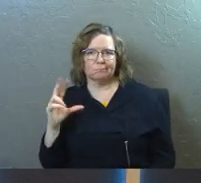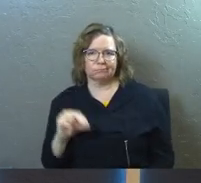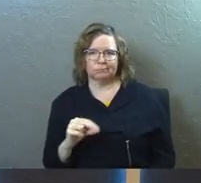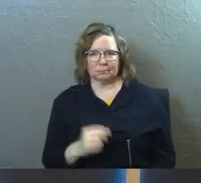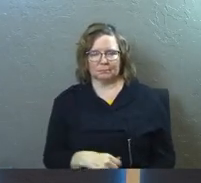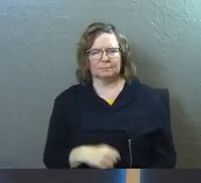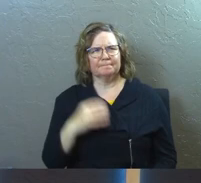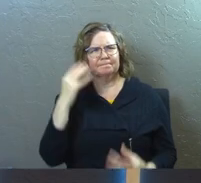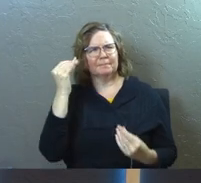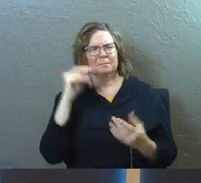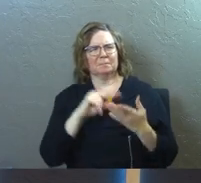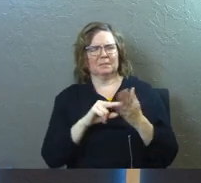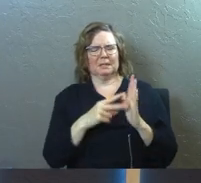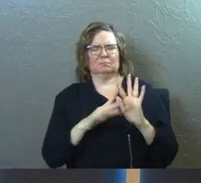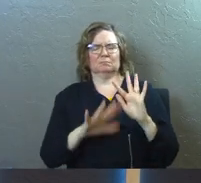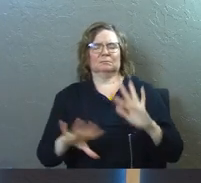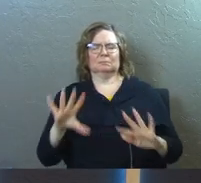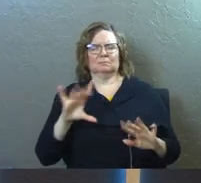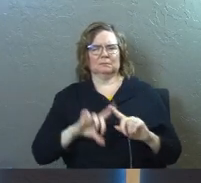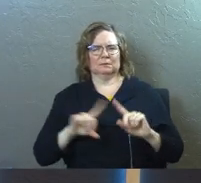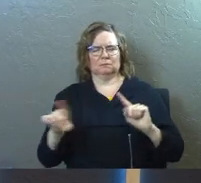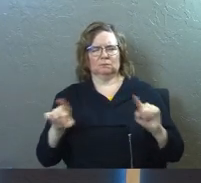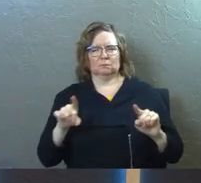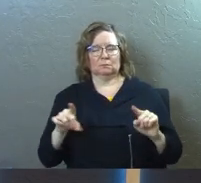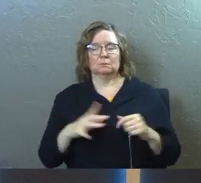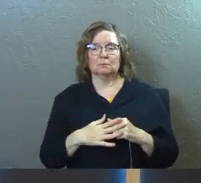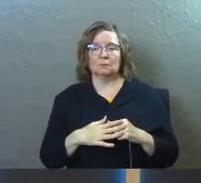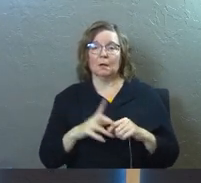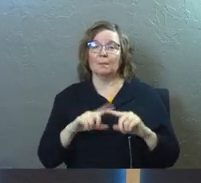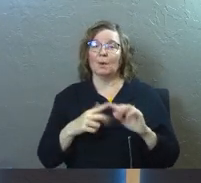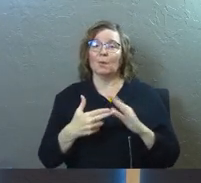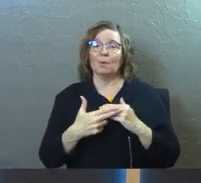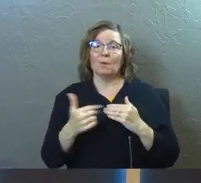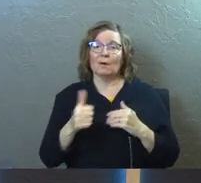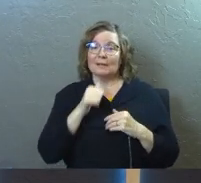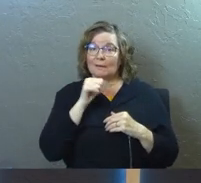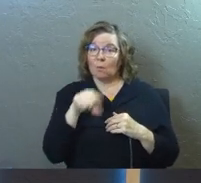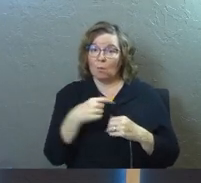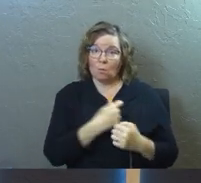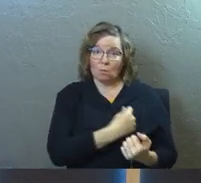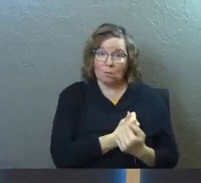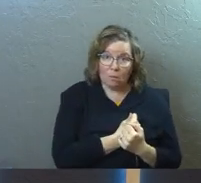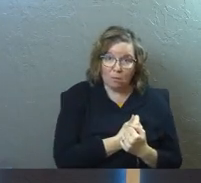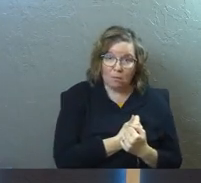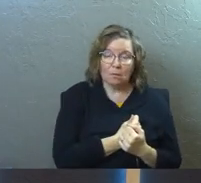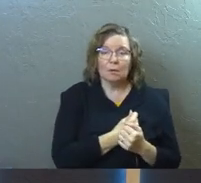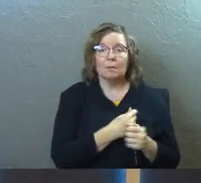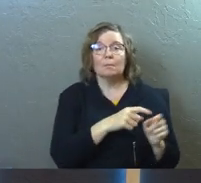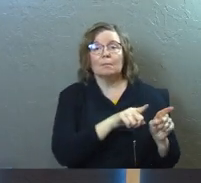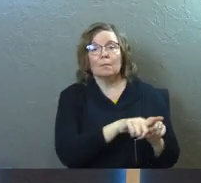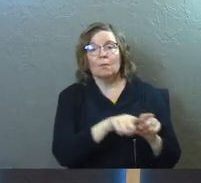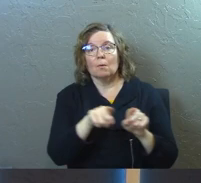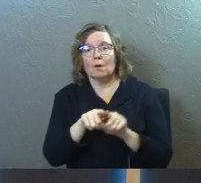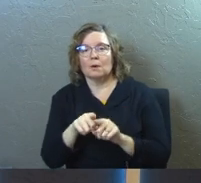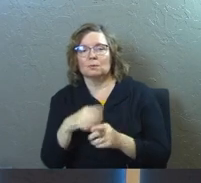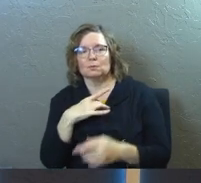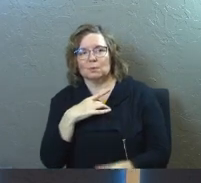I'll let that sit for a second. But we're called not just to love, but also to like.